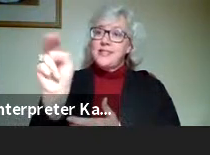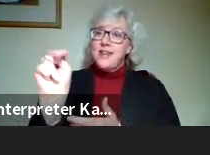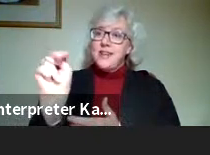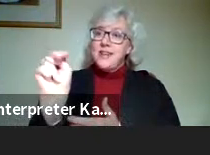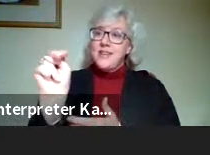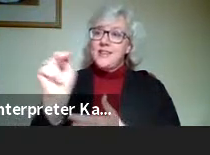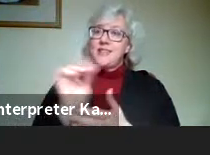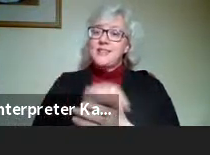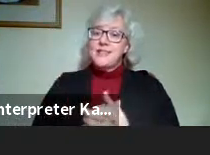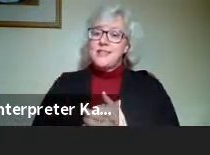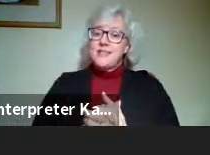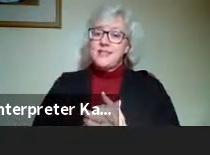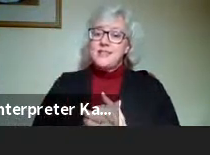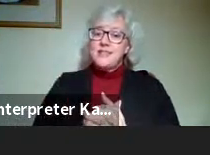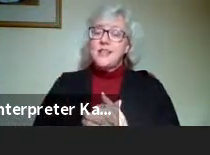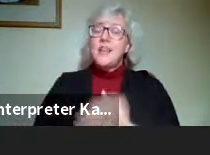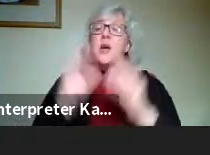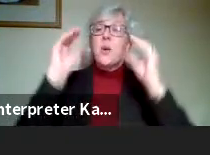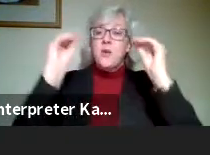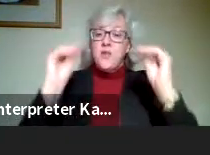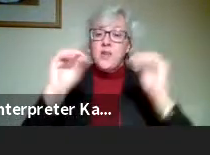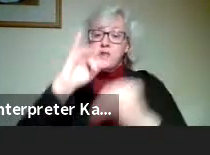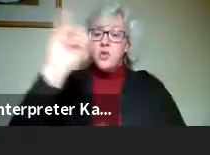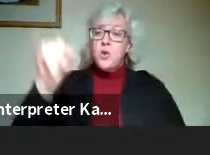Professor Jose Montoto,